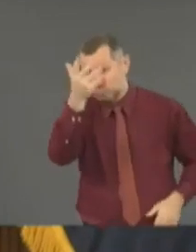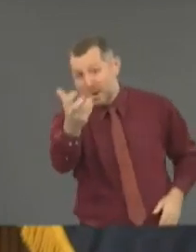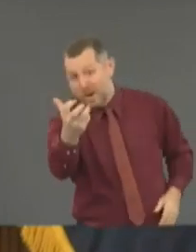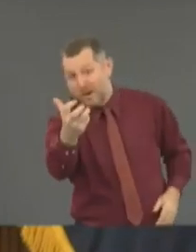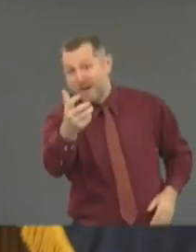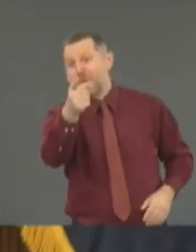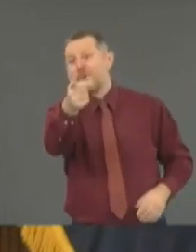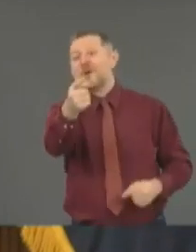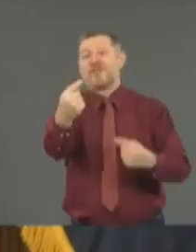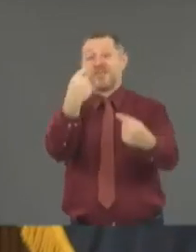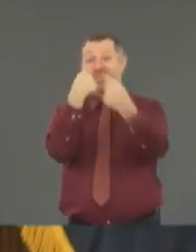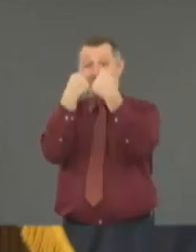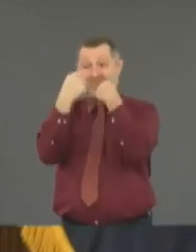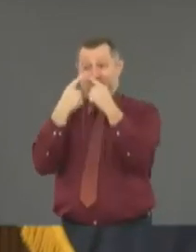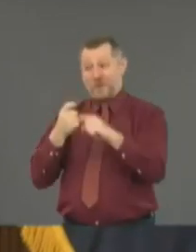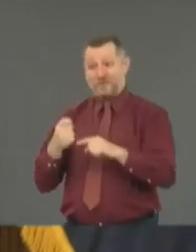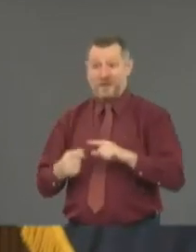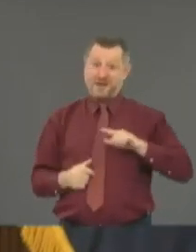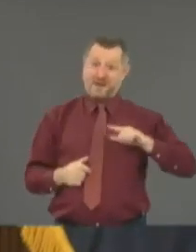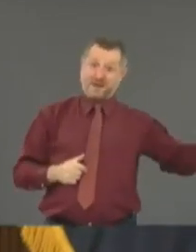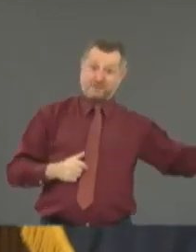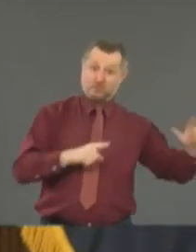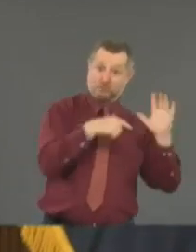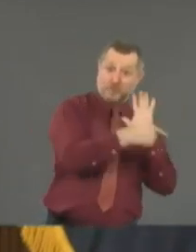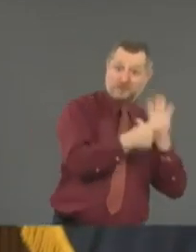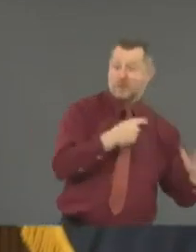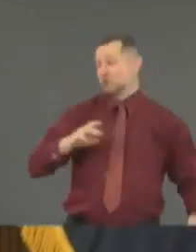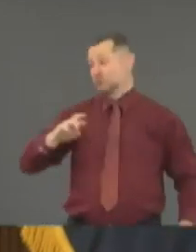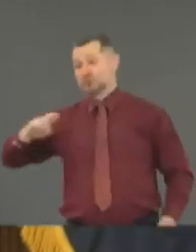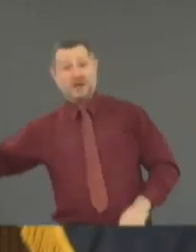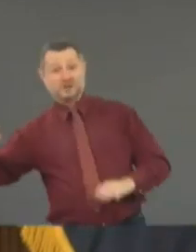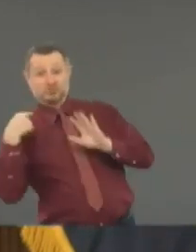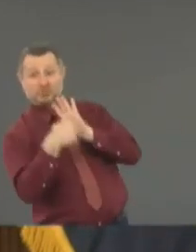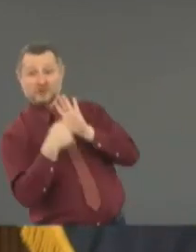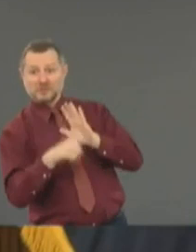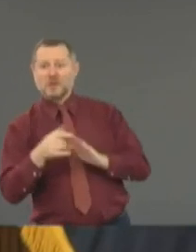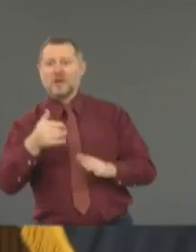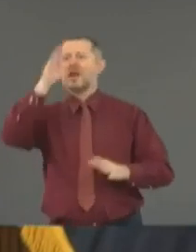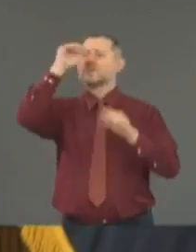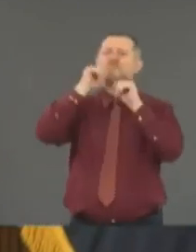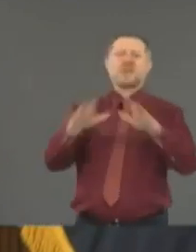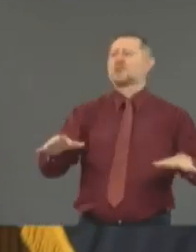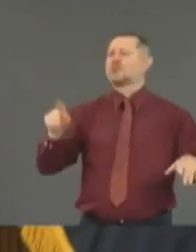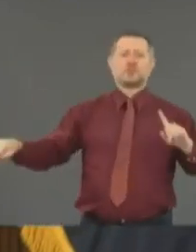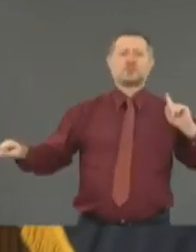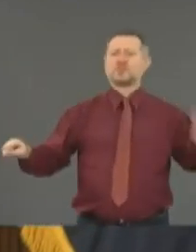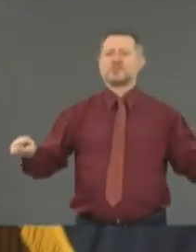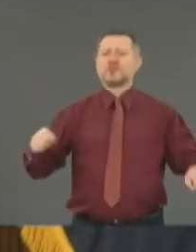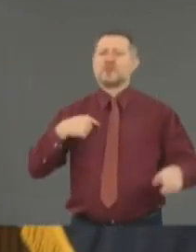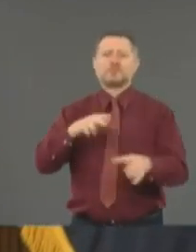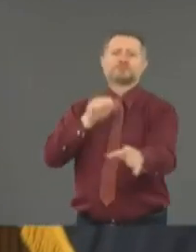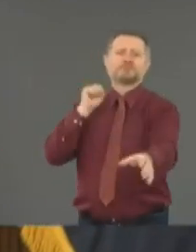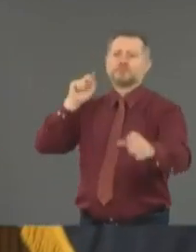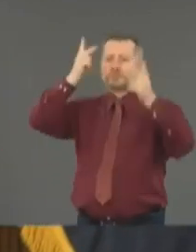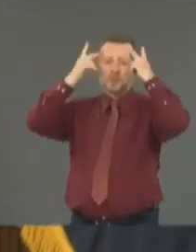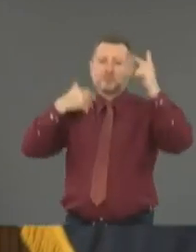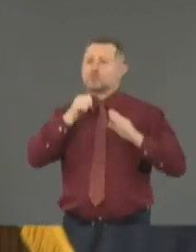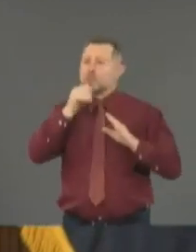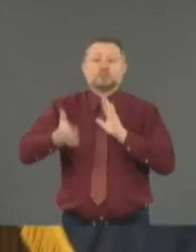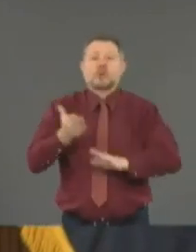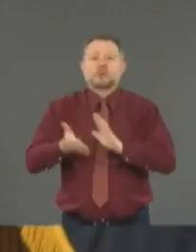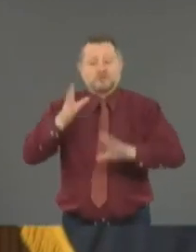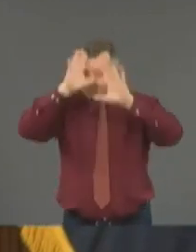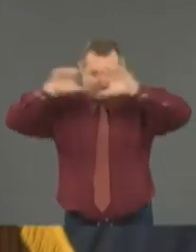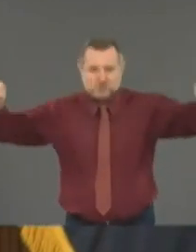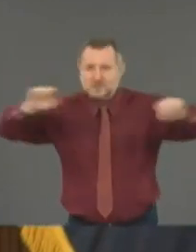You want to attack me from the right? God bless you. But I'm out of the political business. I'm not running for president. I'm not running for anything.